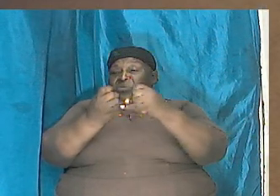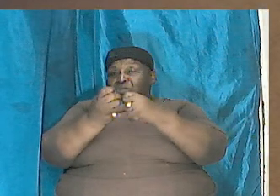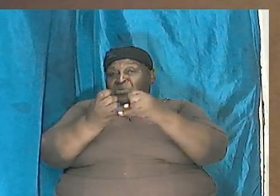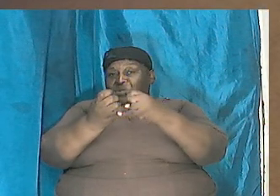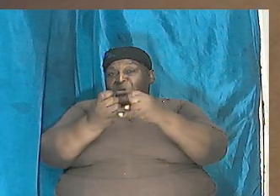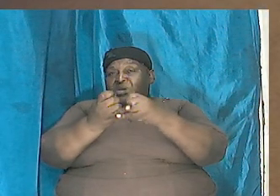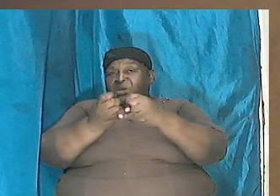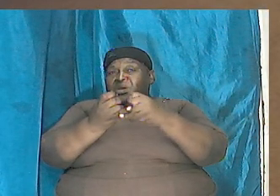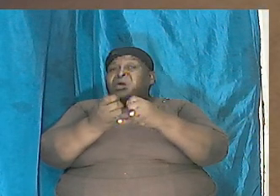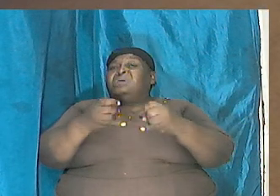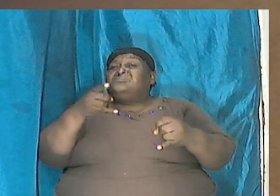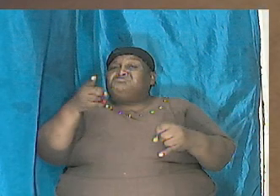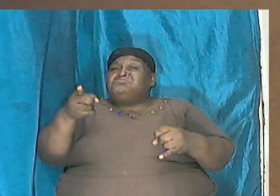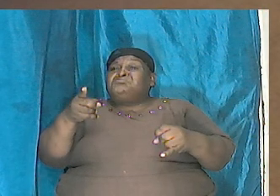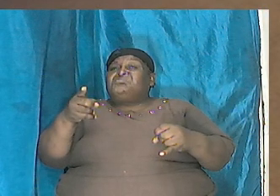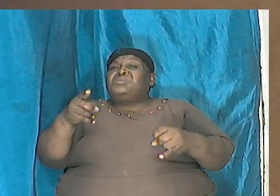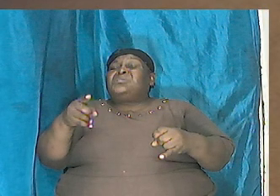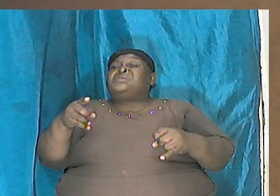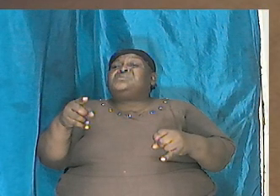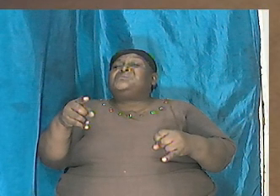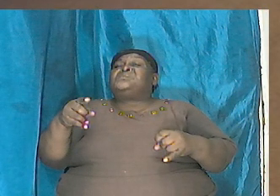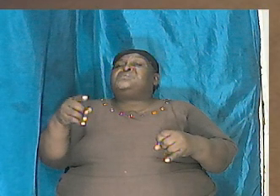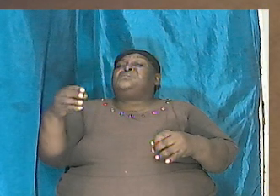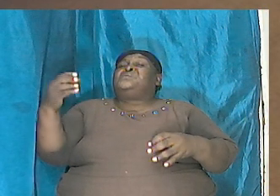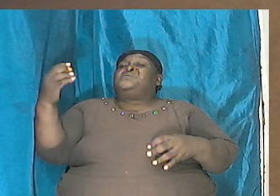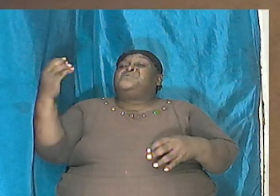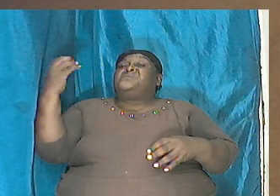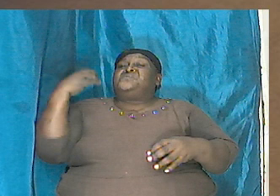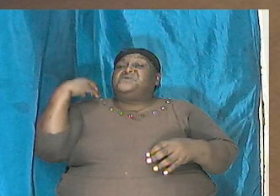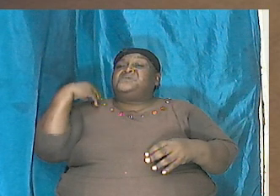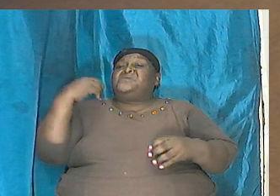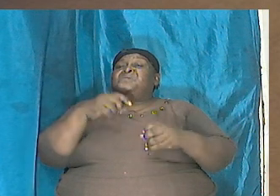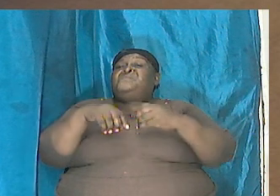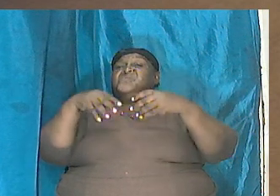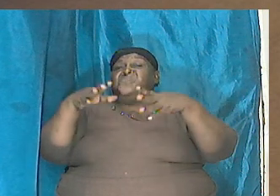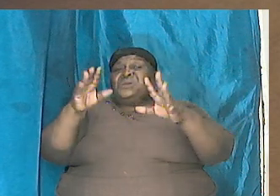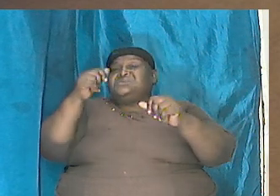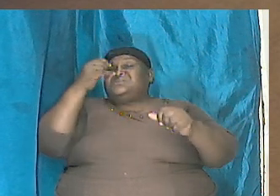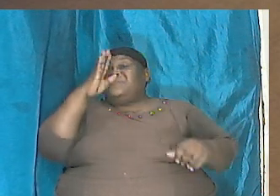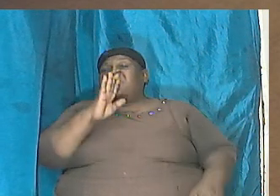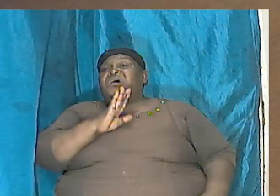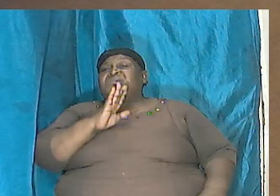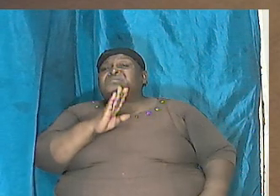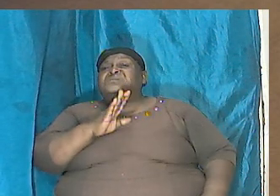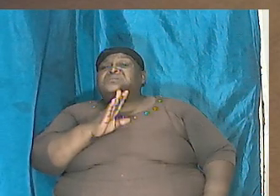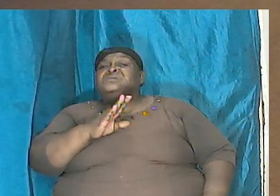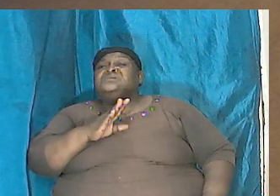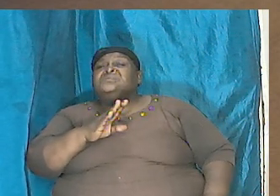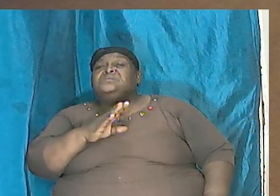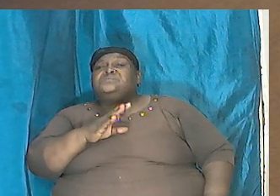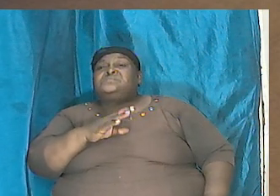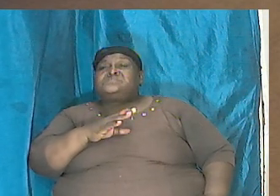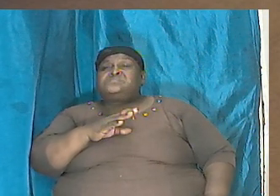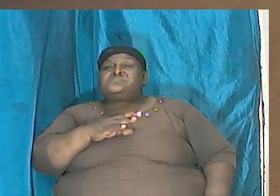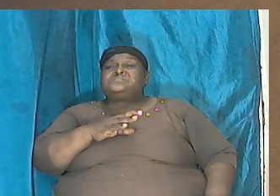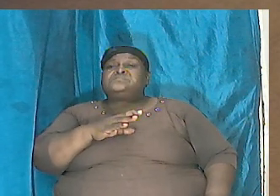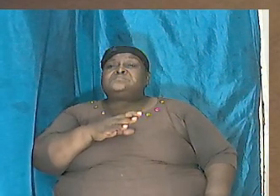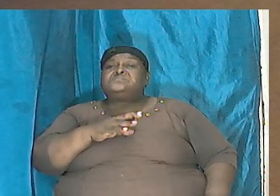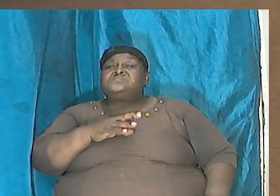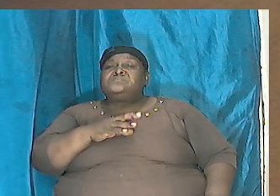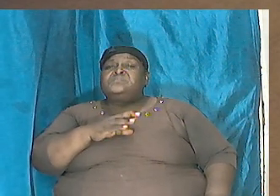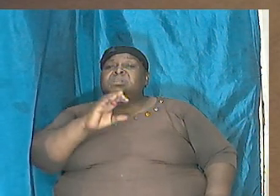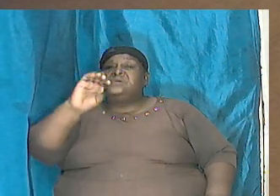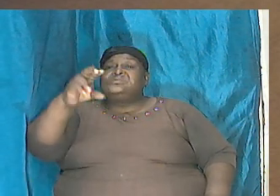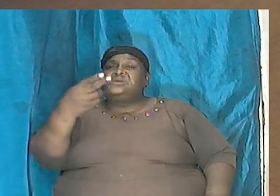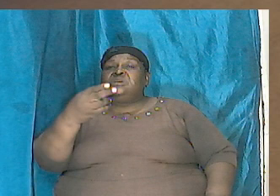he is the chief of the ways of God or in other words that term chief of the ways of God speaks to